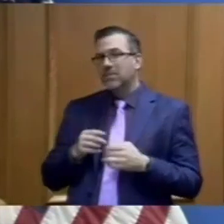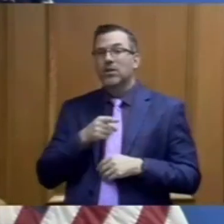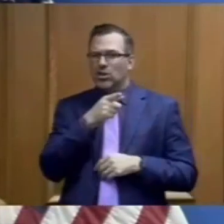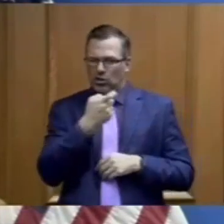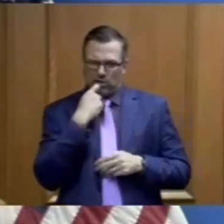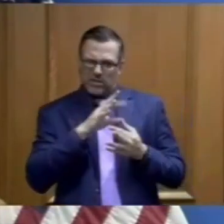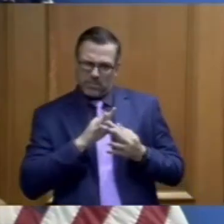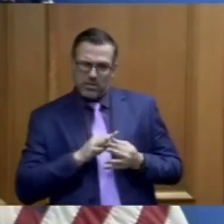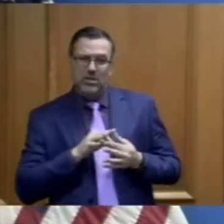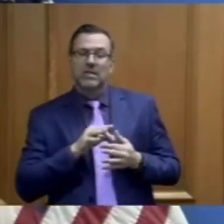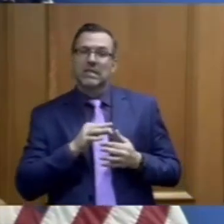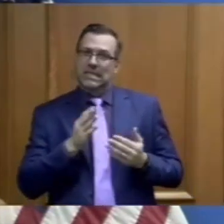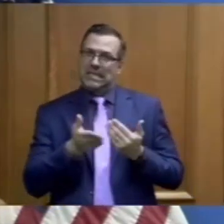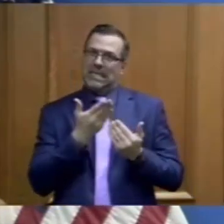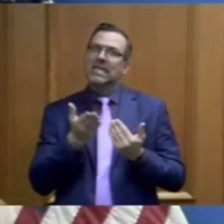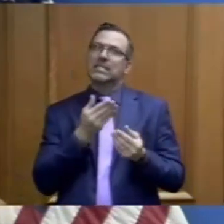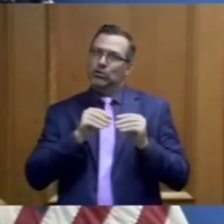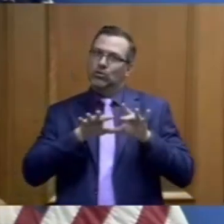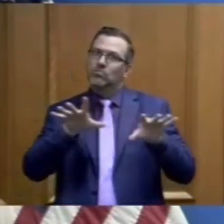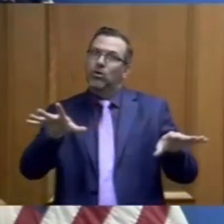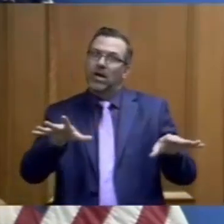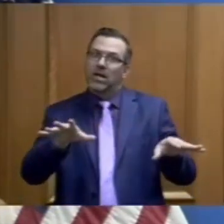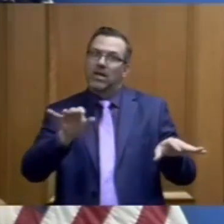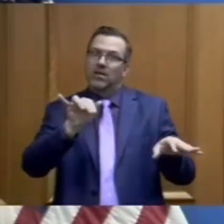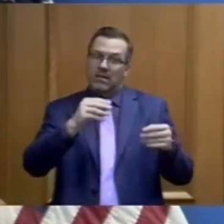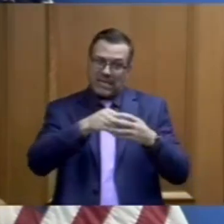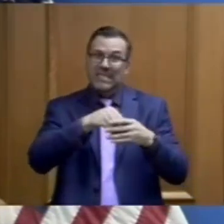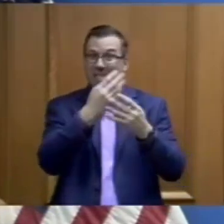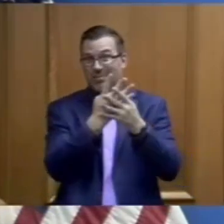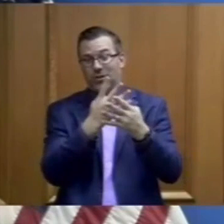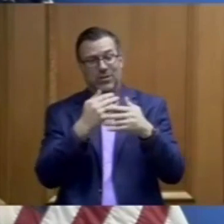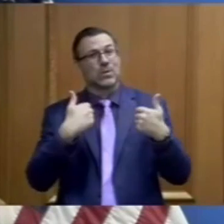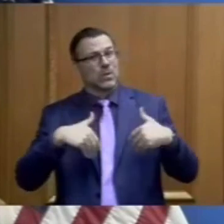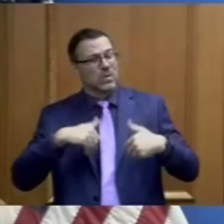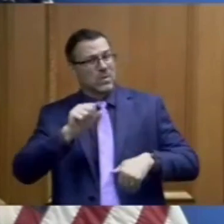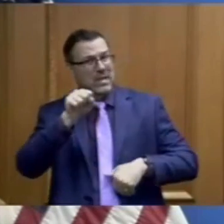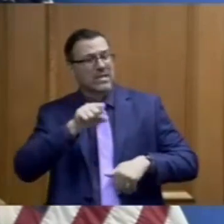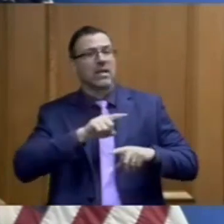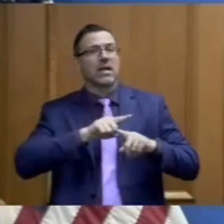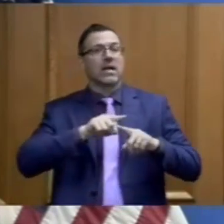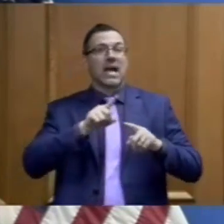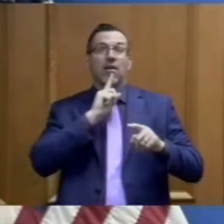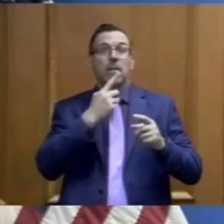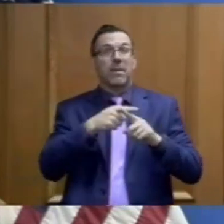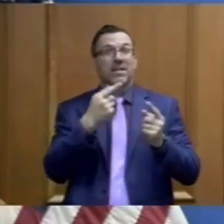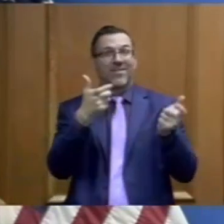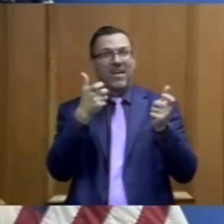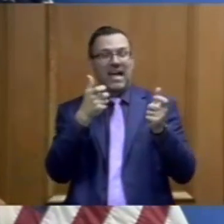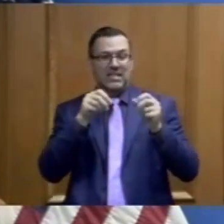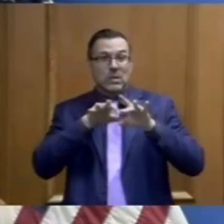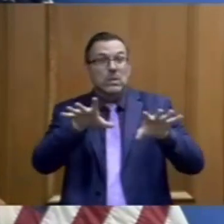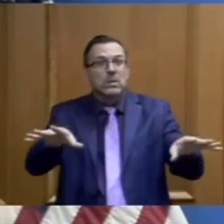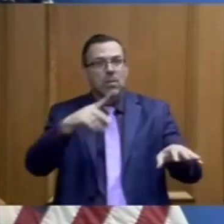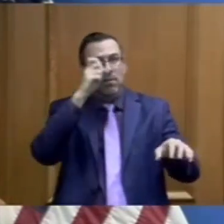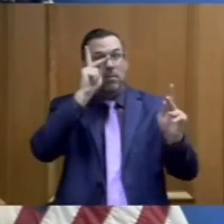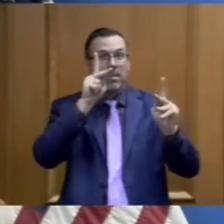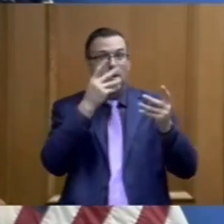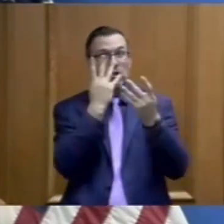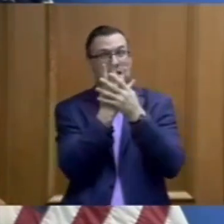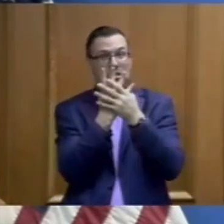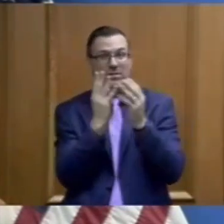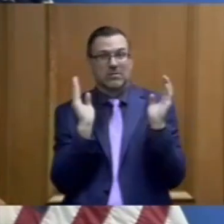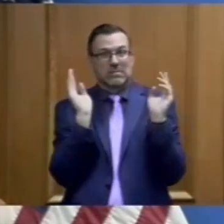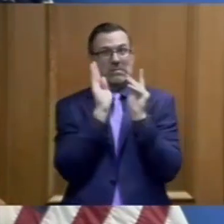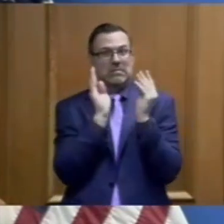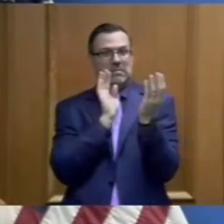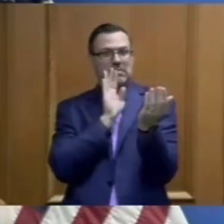population and it is a population that can have spread very quickly because of the contained environment. So our approach